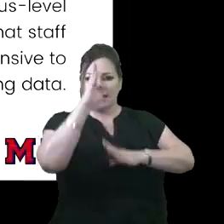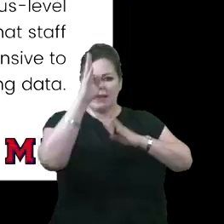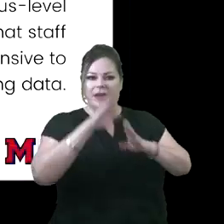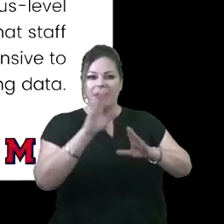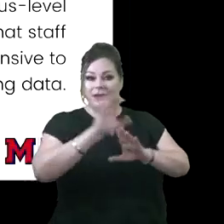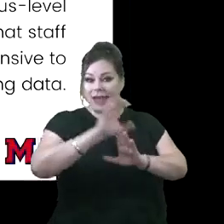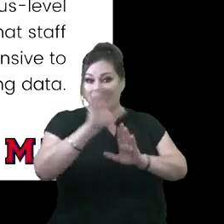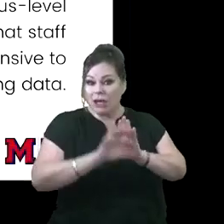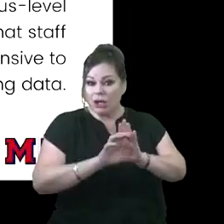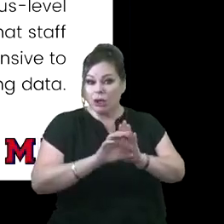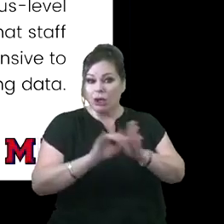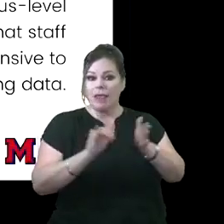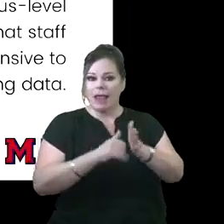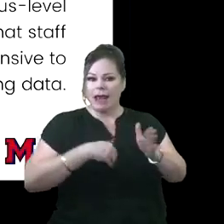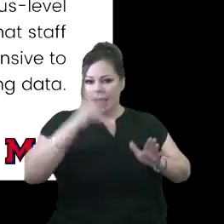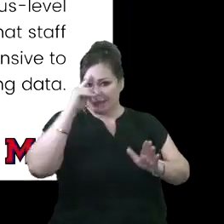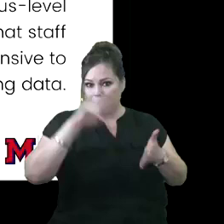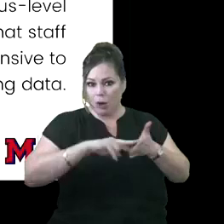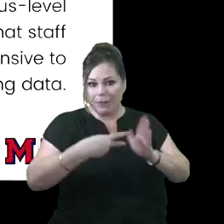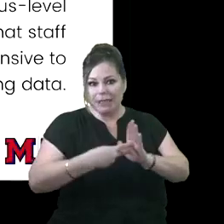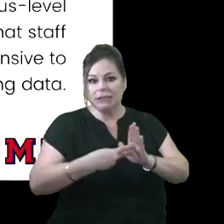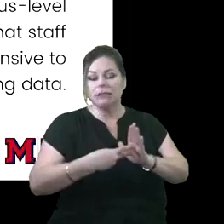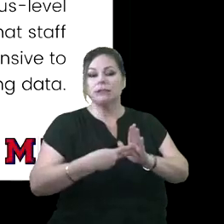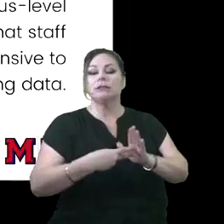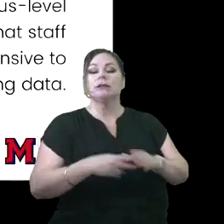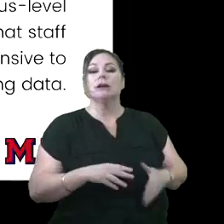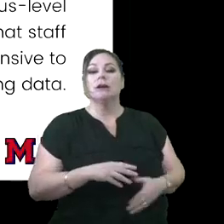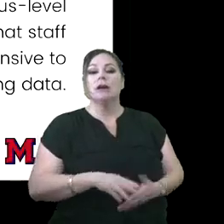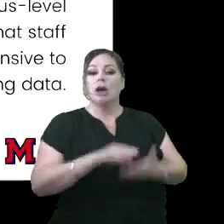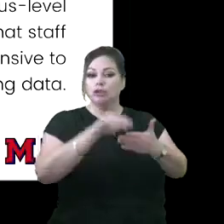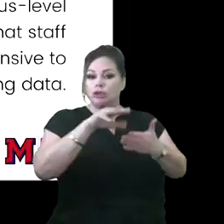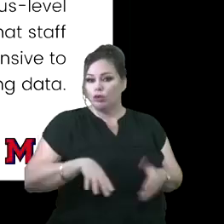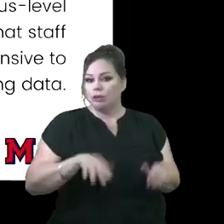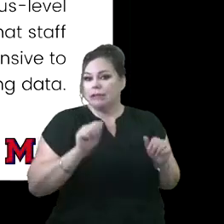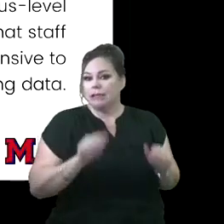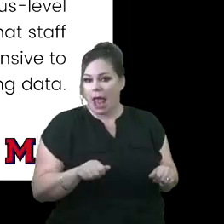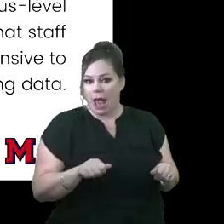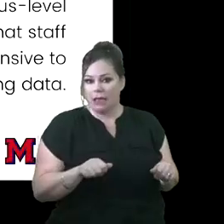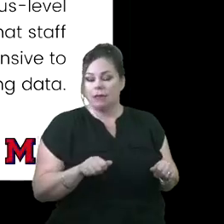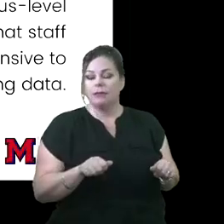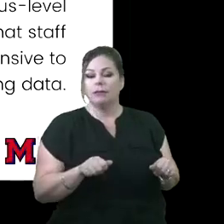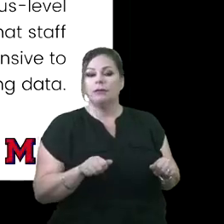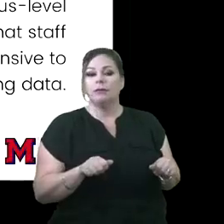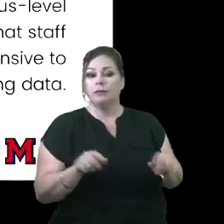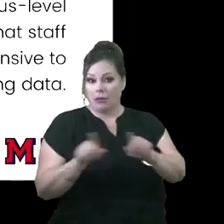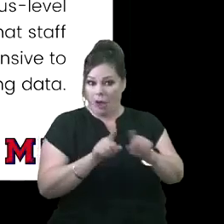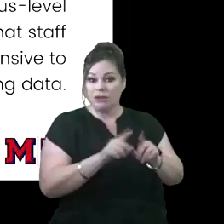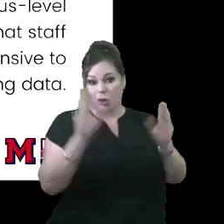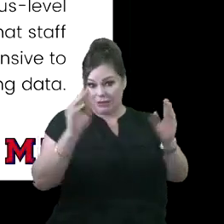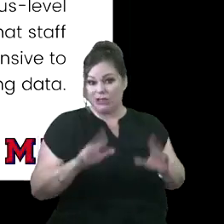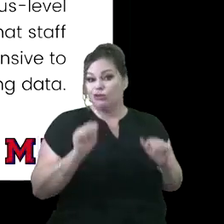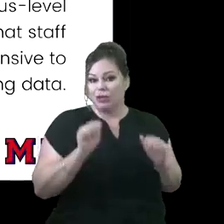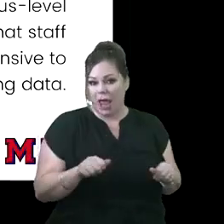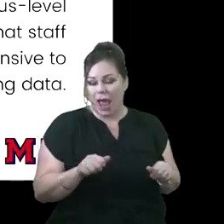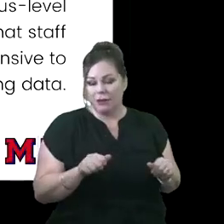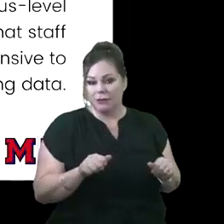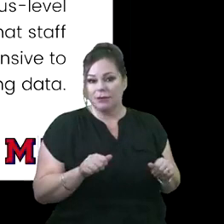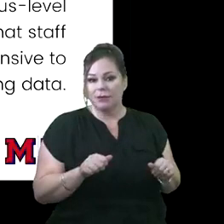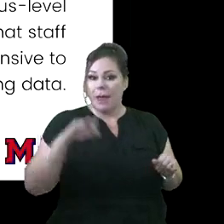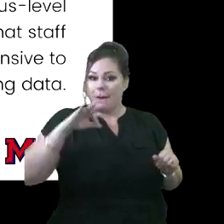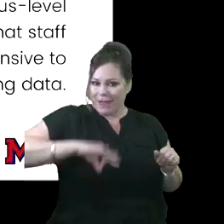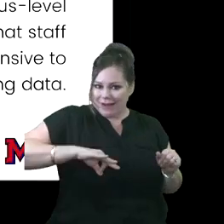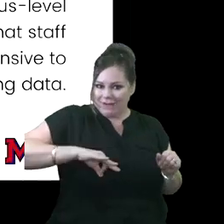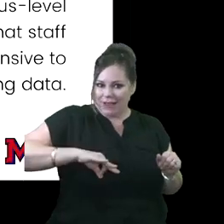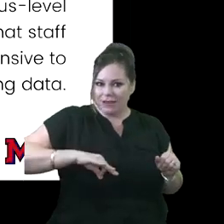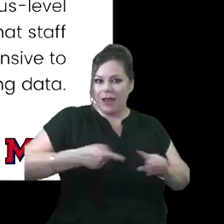calendar. It is very purposeful and allow students, scholars as well as teachers to benefit